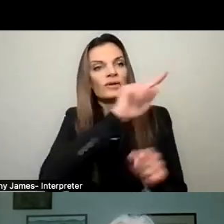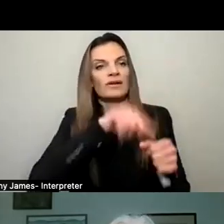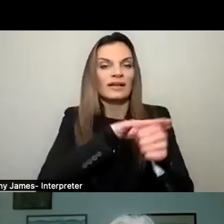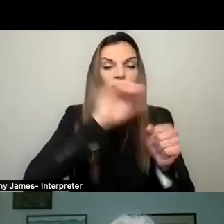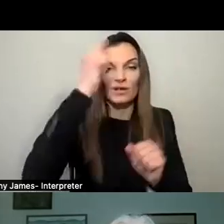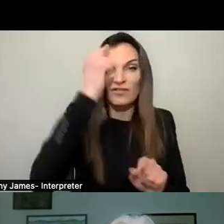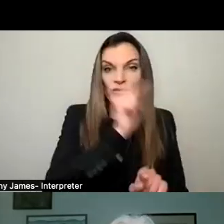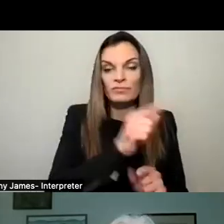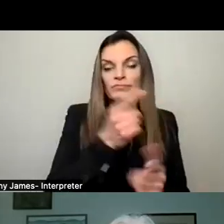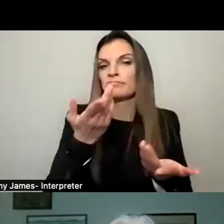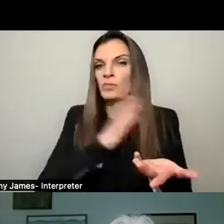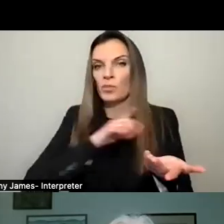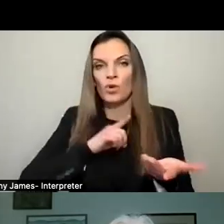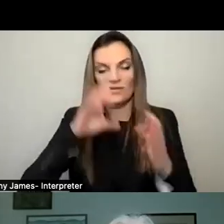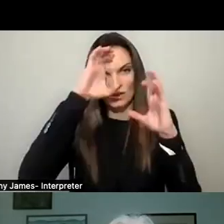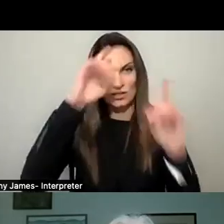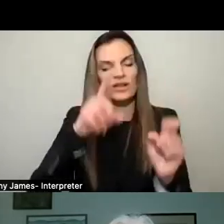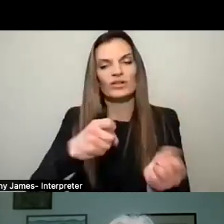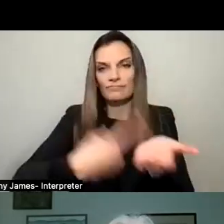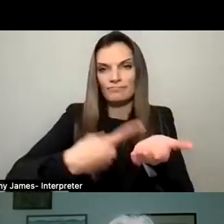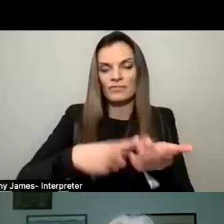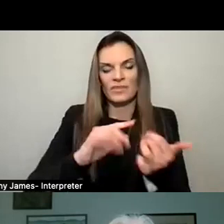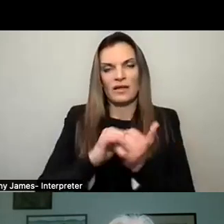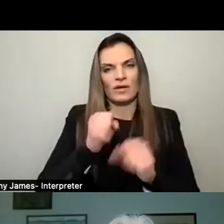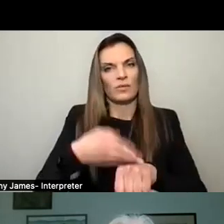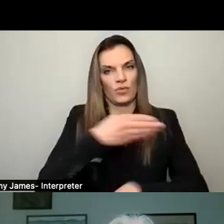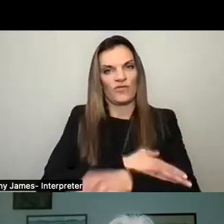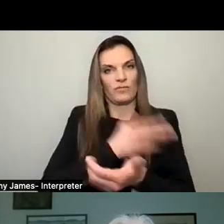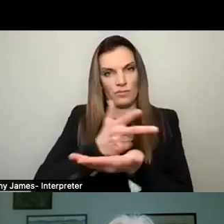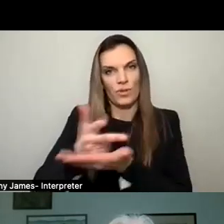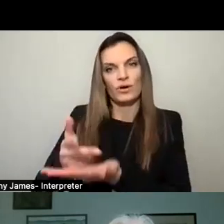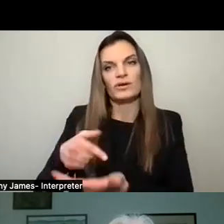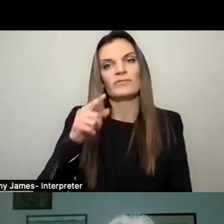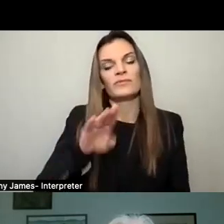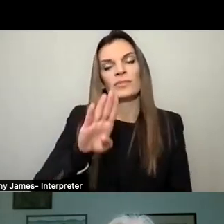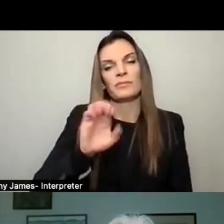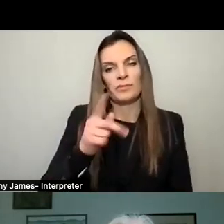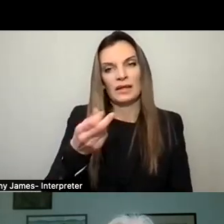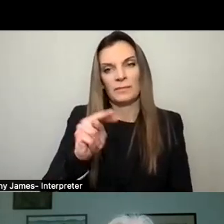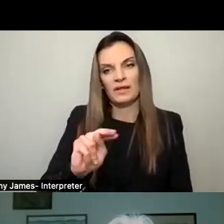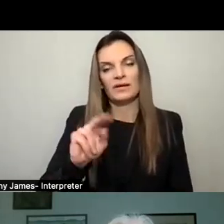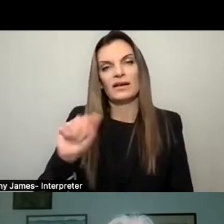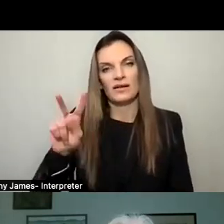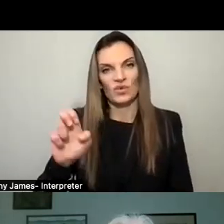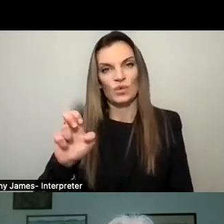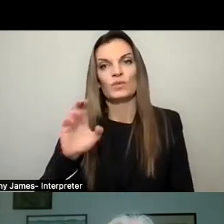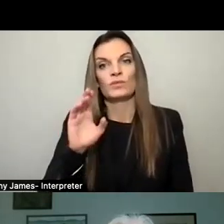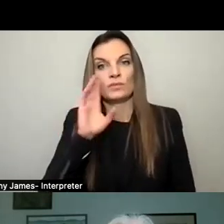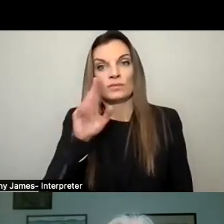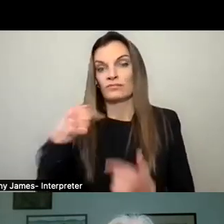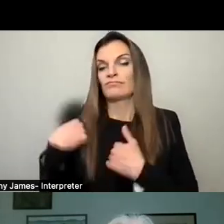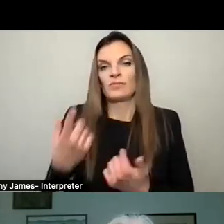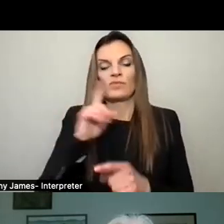our board of education, to start looking at better ways to improve parking at Beekman Avenue. It's been a place and a limiting factor for